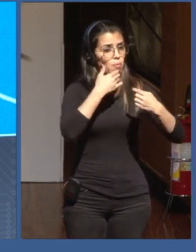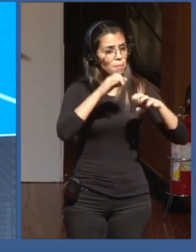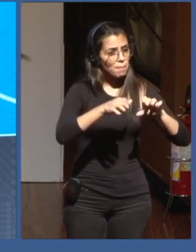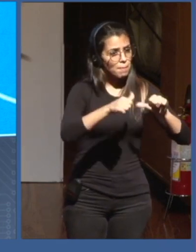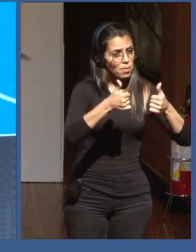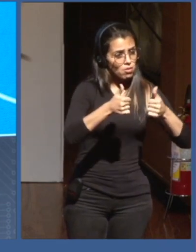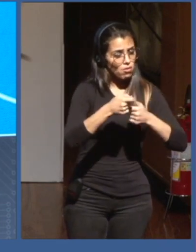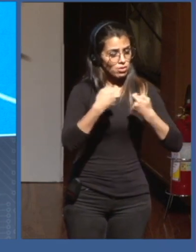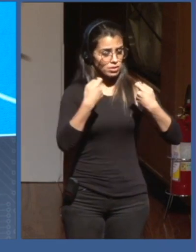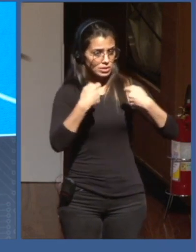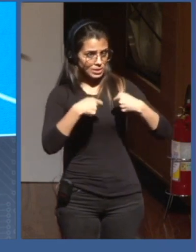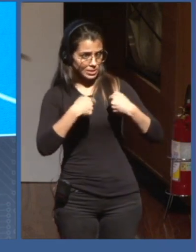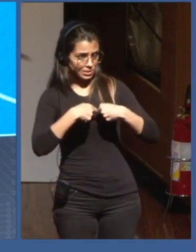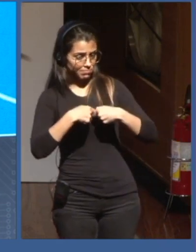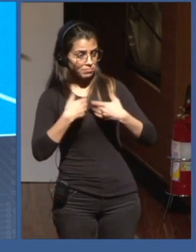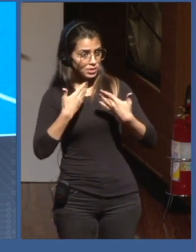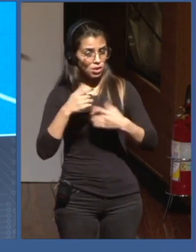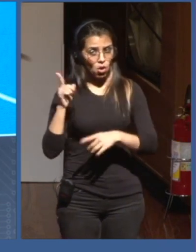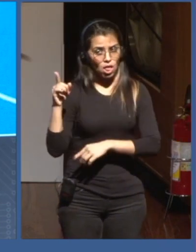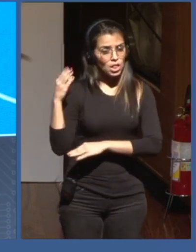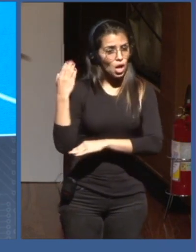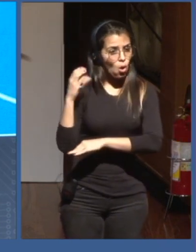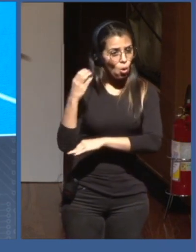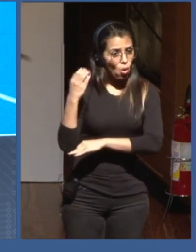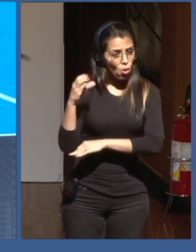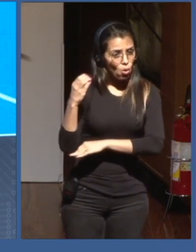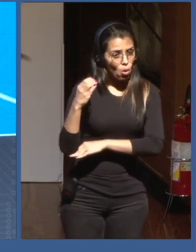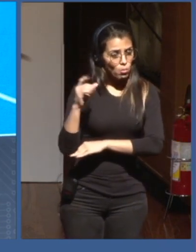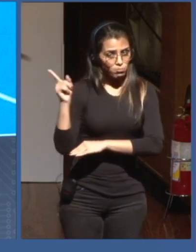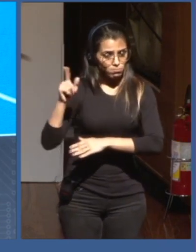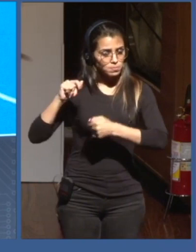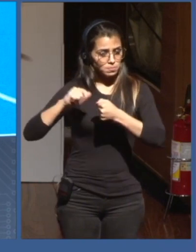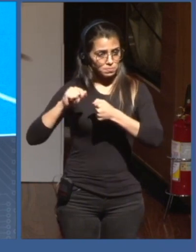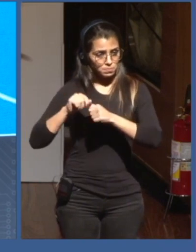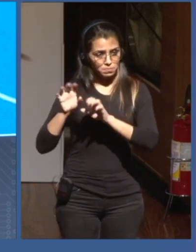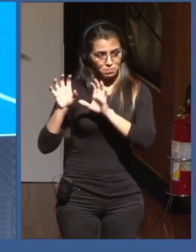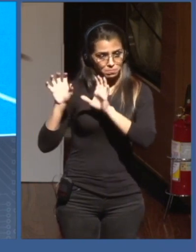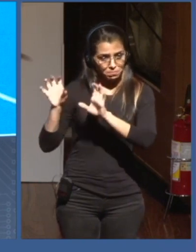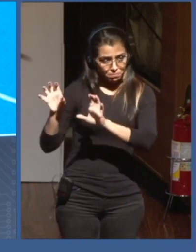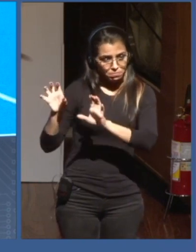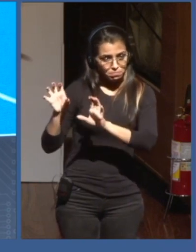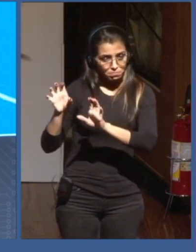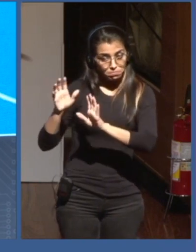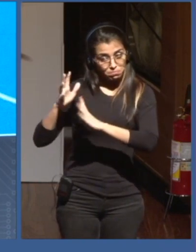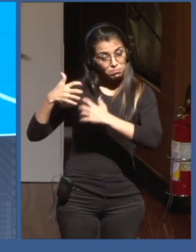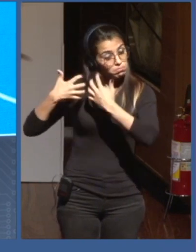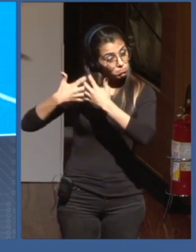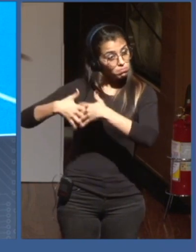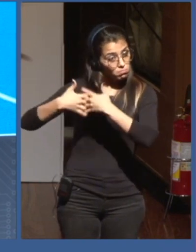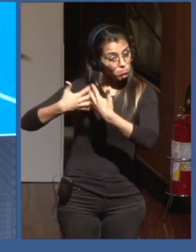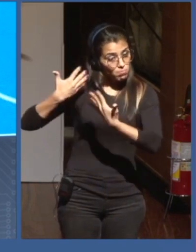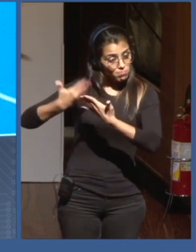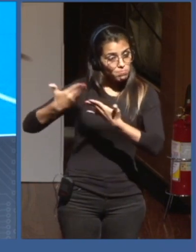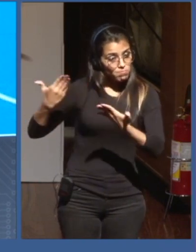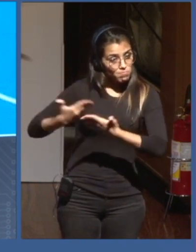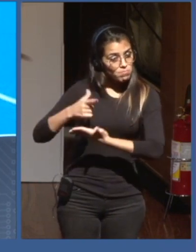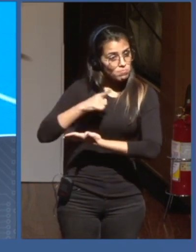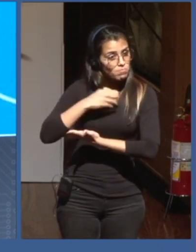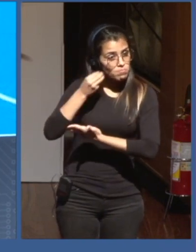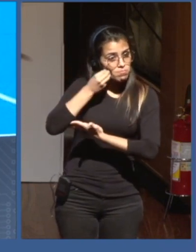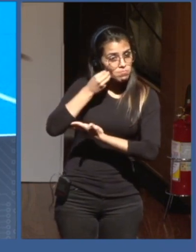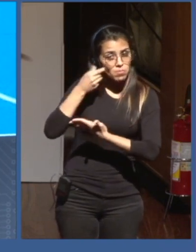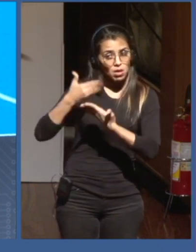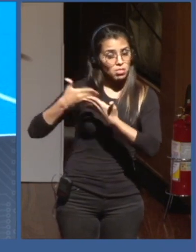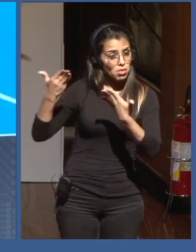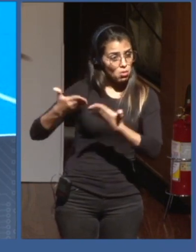it's working. Like, it's not just, like, a fantasy or, you know, a dream. We have a prototype that works. And here, we're working with